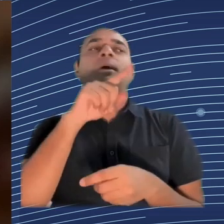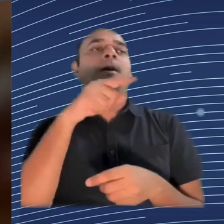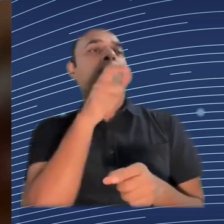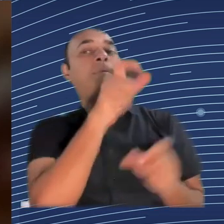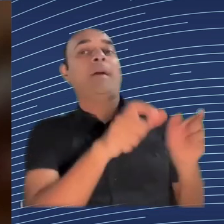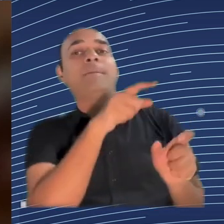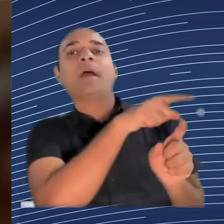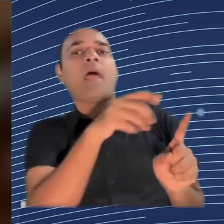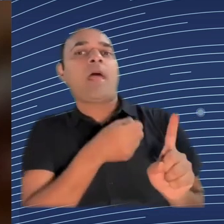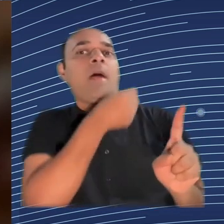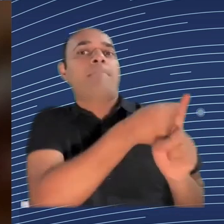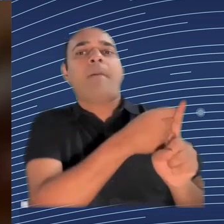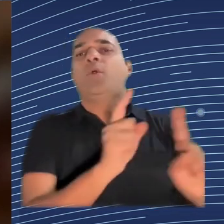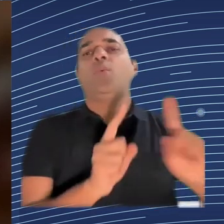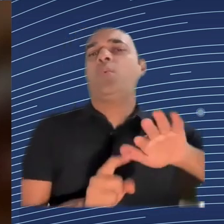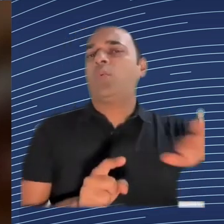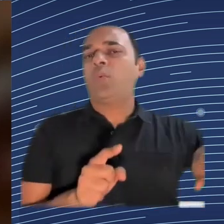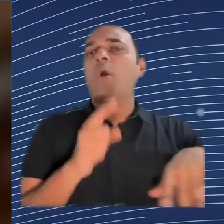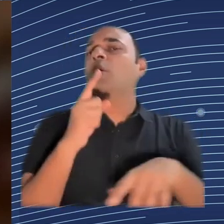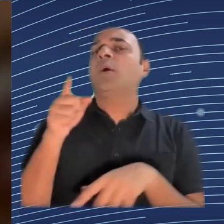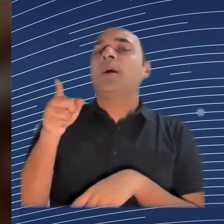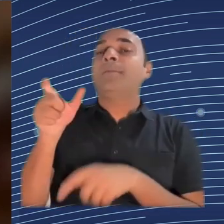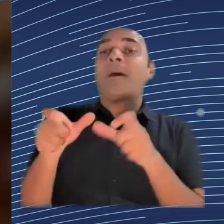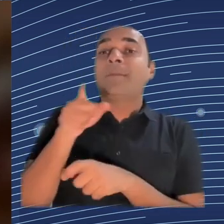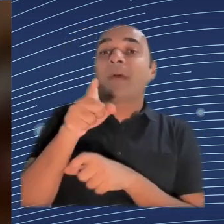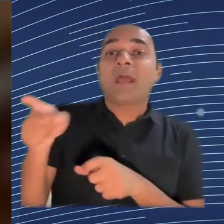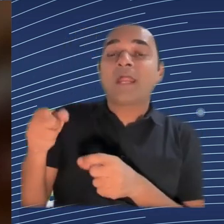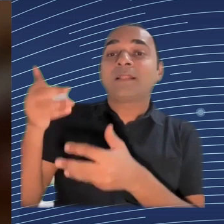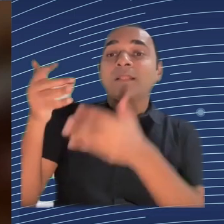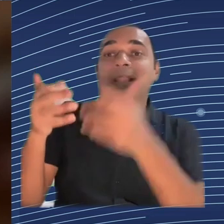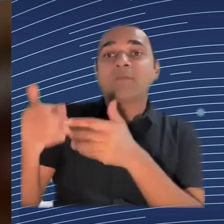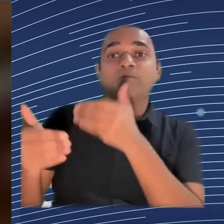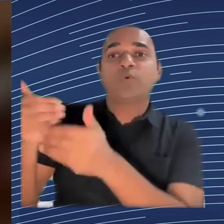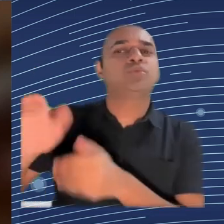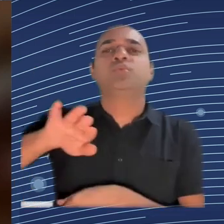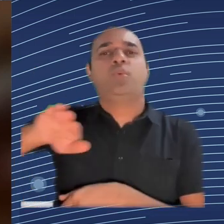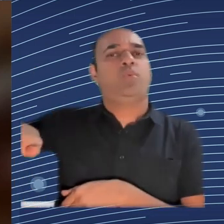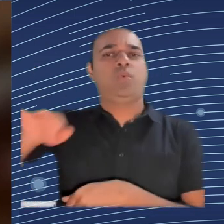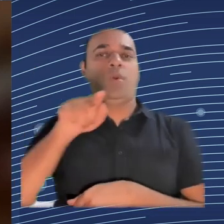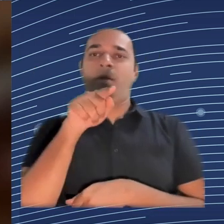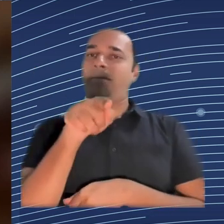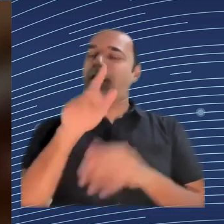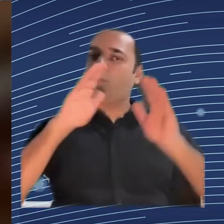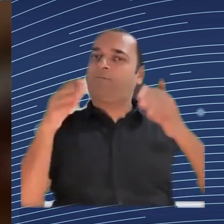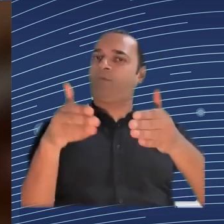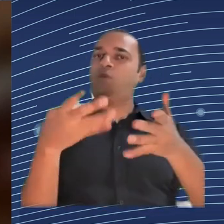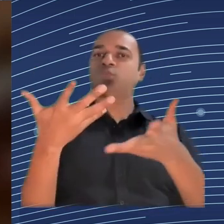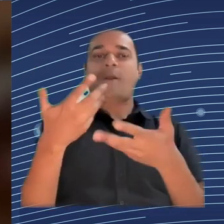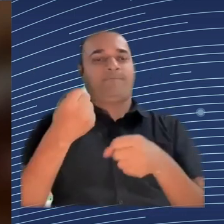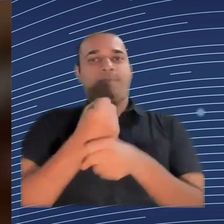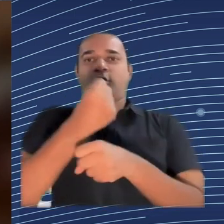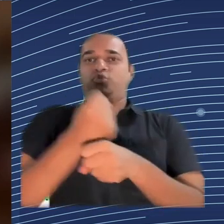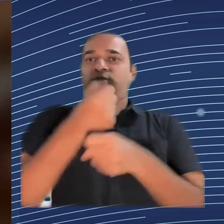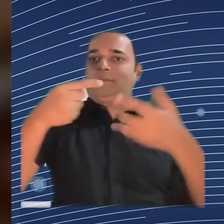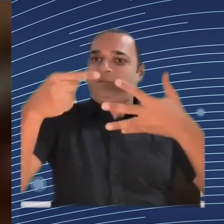organizational structures that would allow for such worker participation. This is missing so far. We are currently developing or